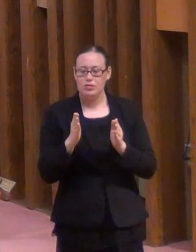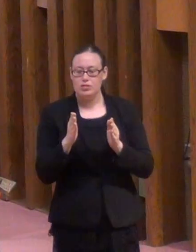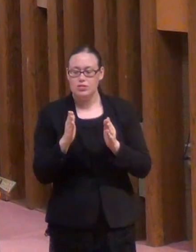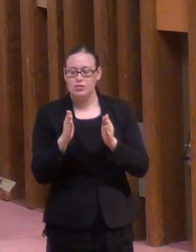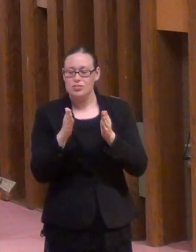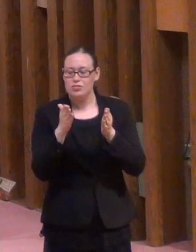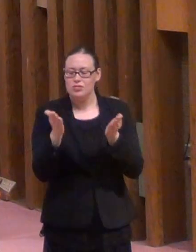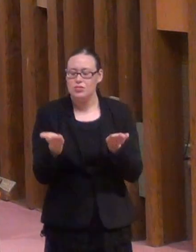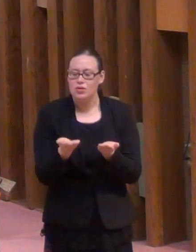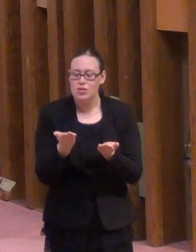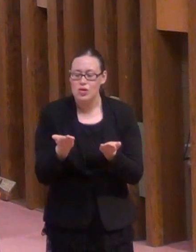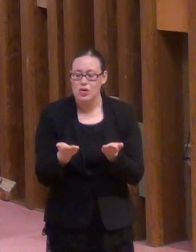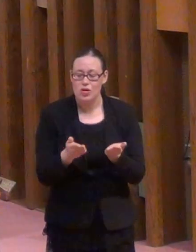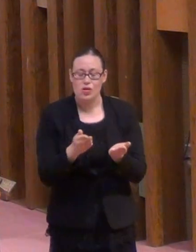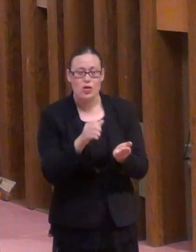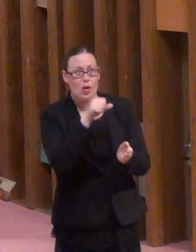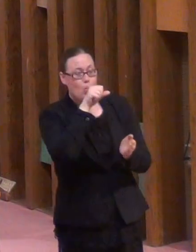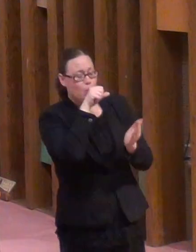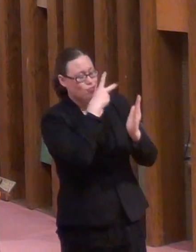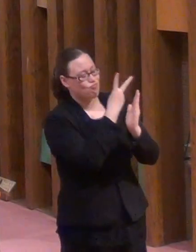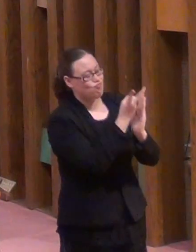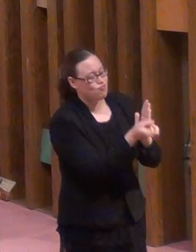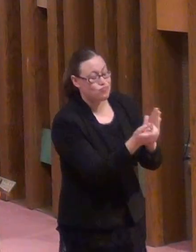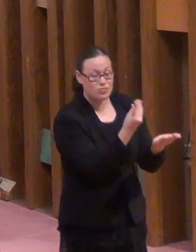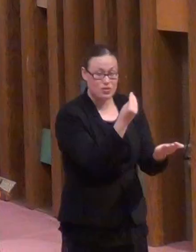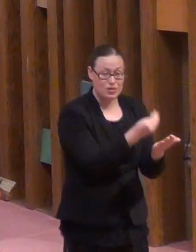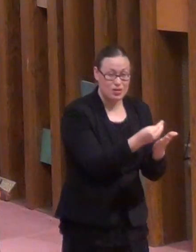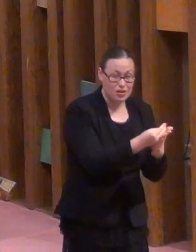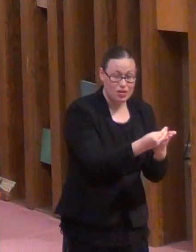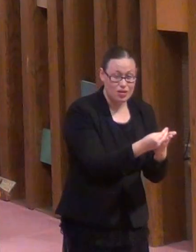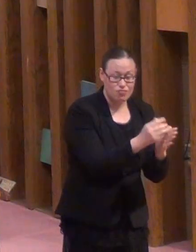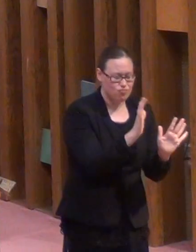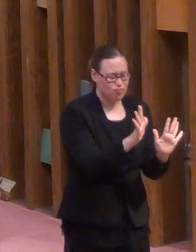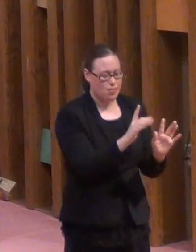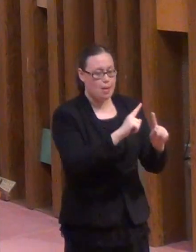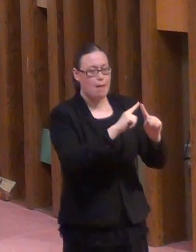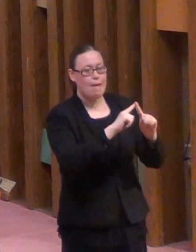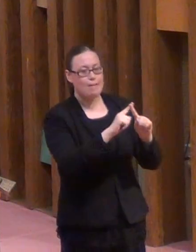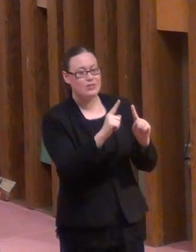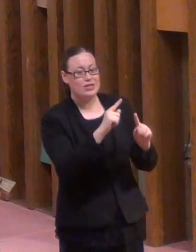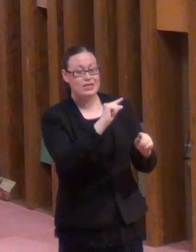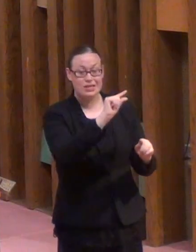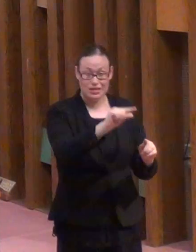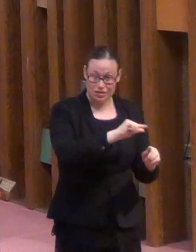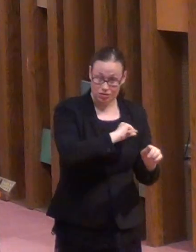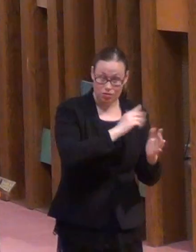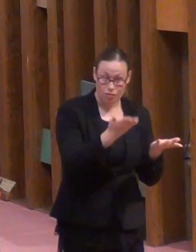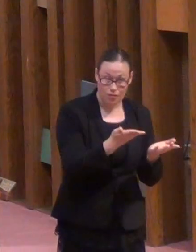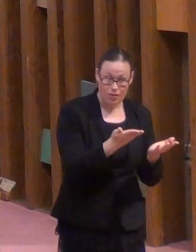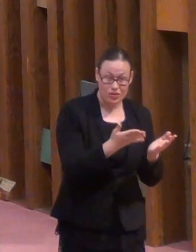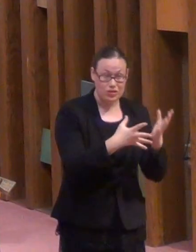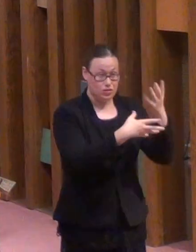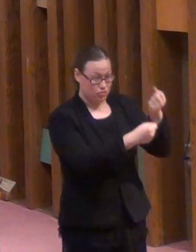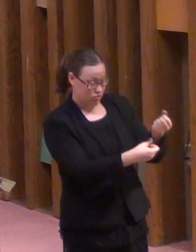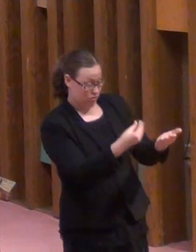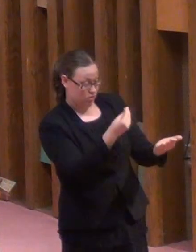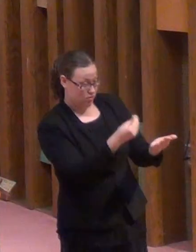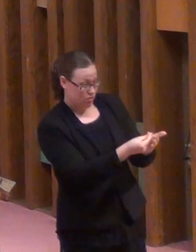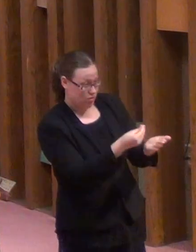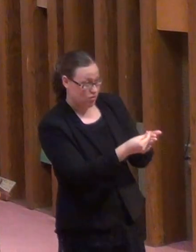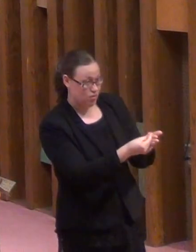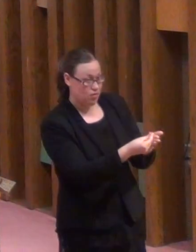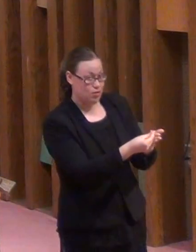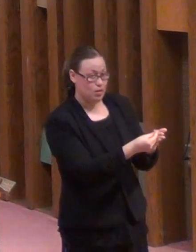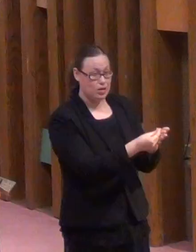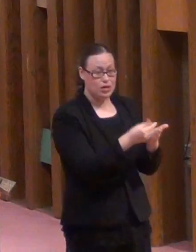loving money. But I think sometimes we're guilty of trusting money. Look at your money. What